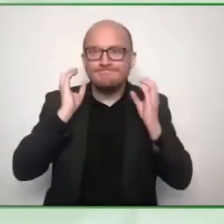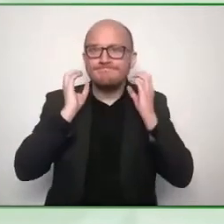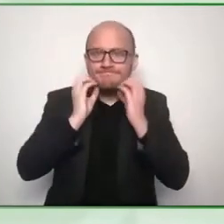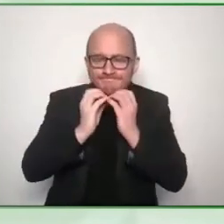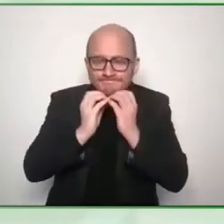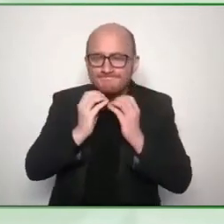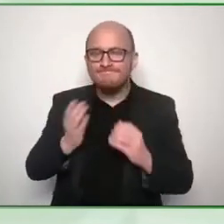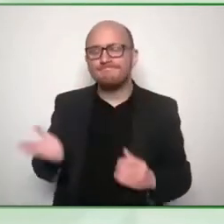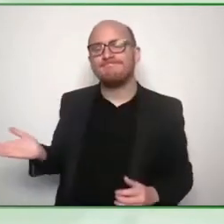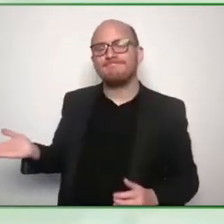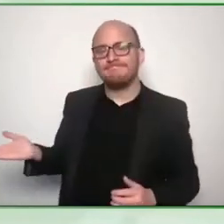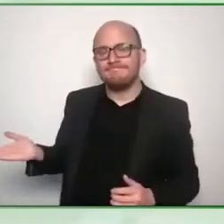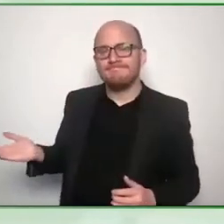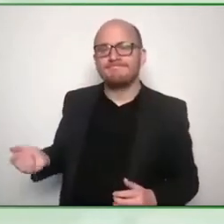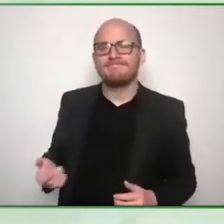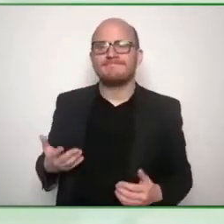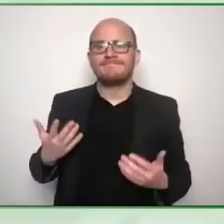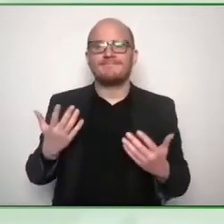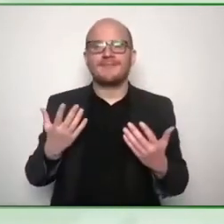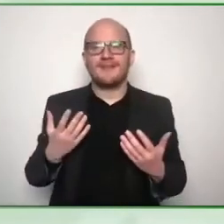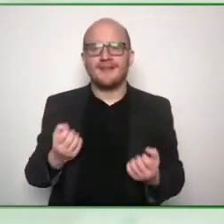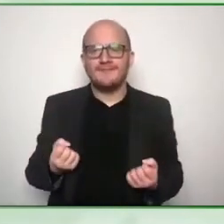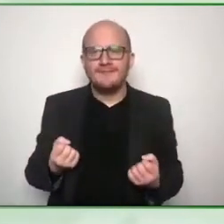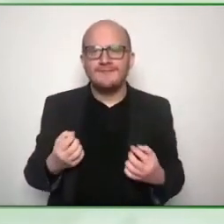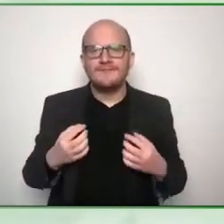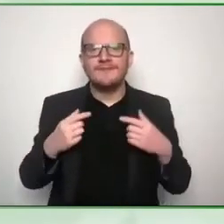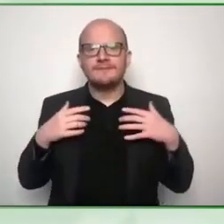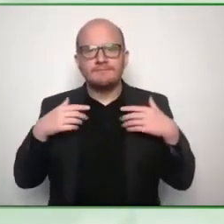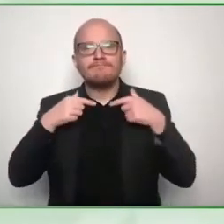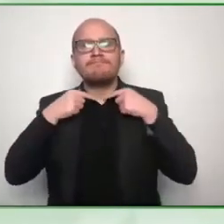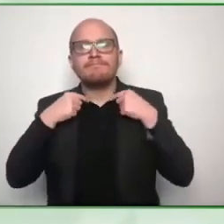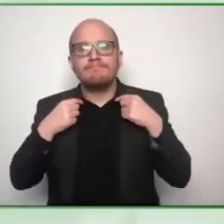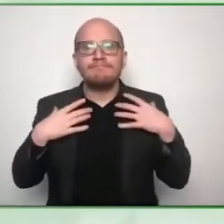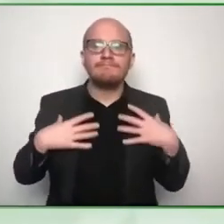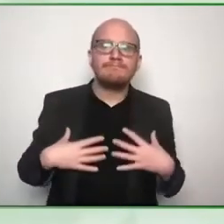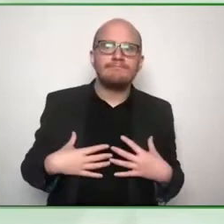a polo shirt and i think it's a gray bluey color